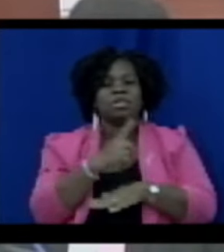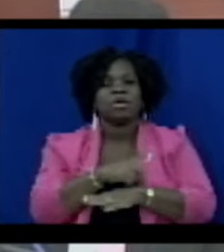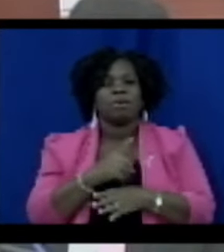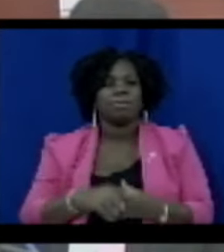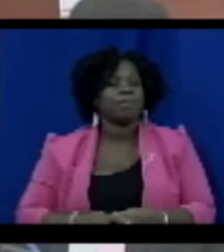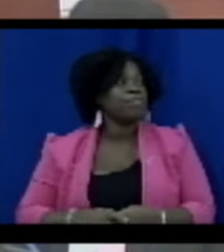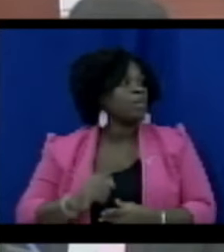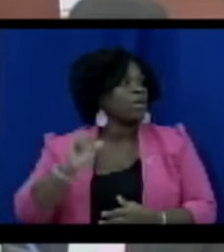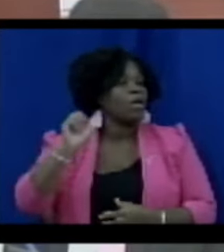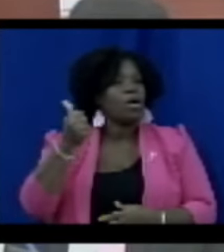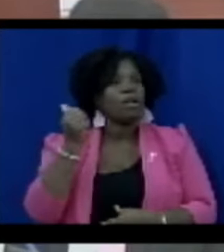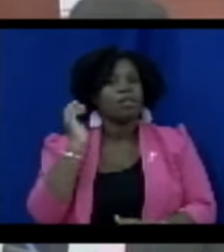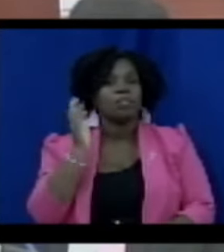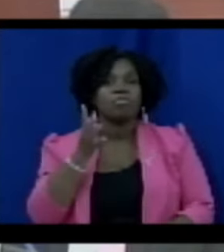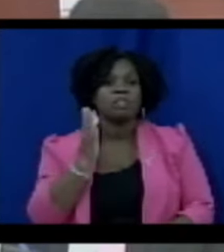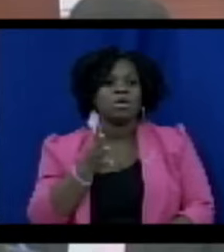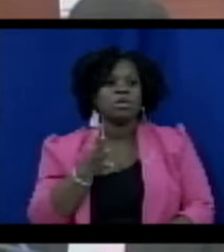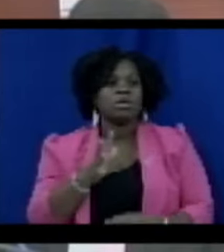Is there another presenter?